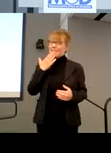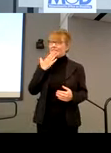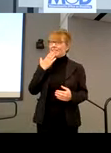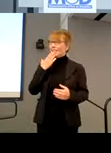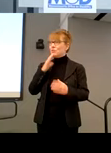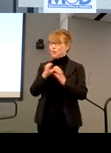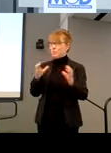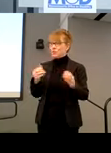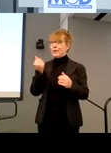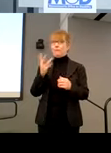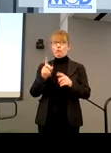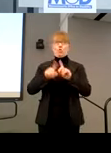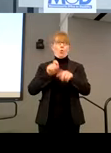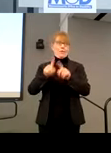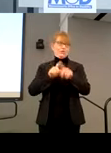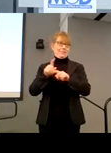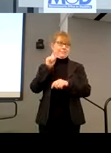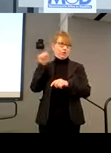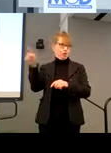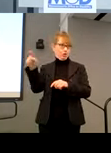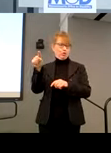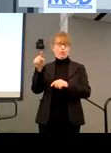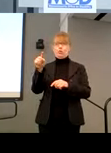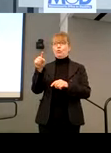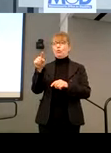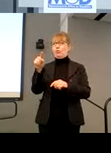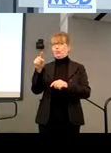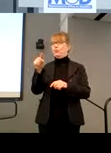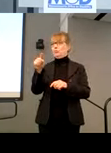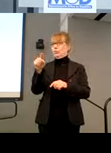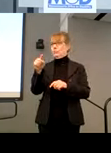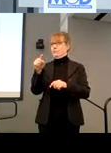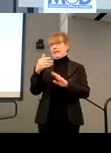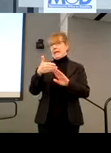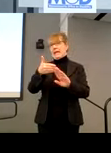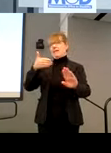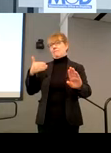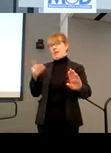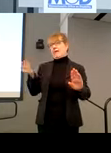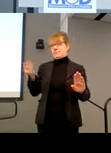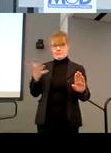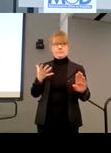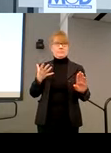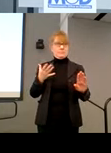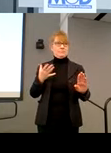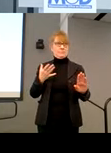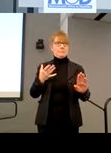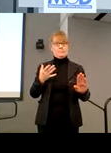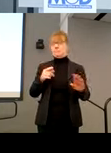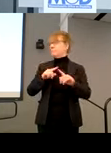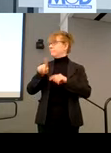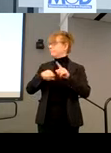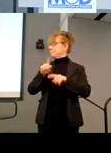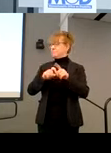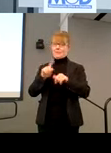Lainey. We do have a few questions for you that were submitted, in advance by guests prior to the event. So the first